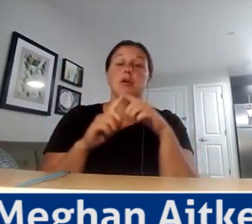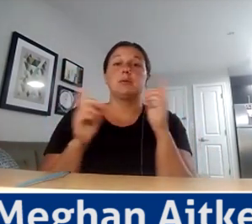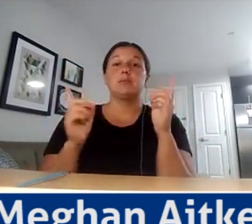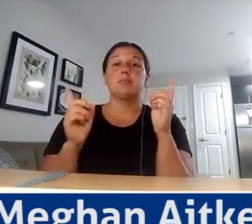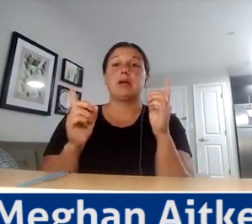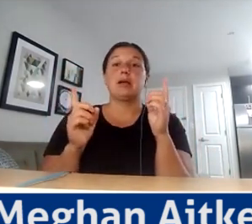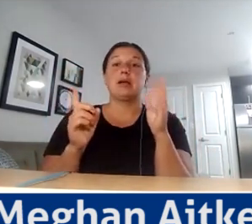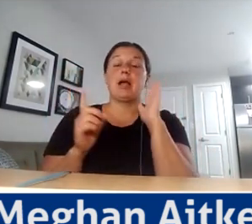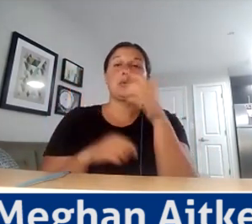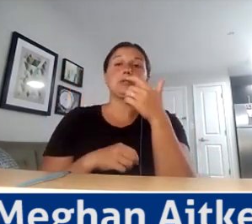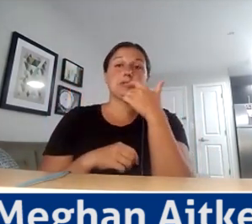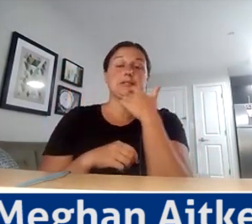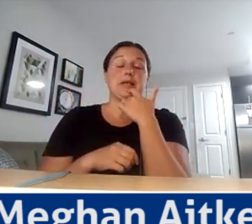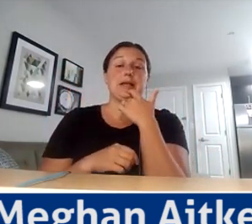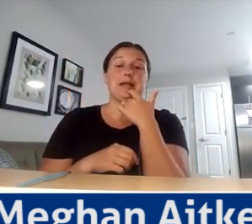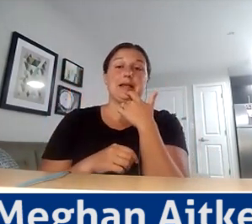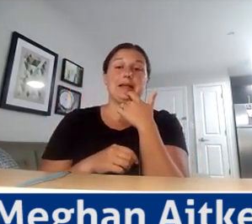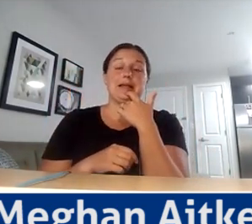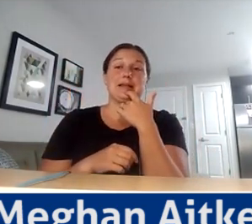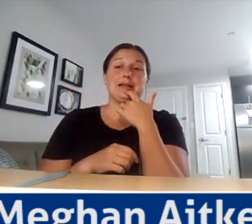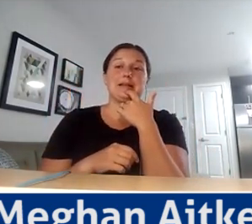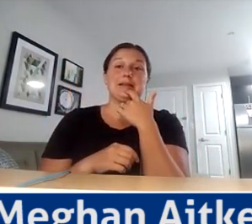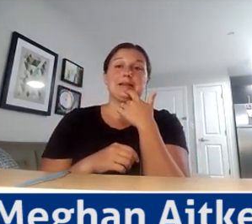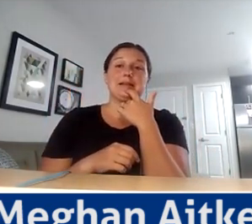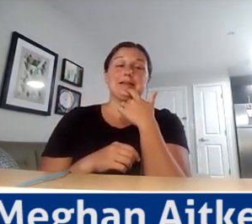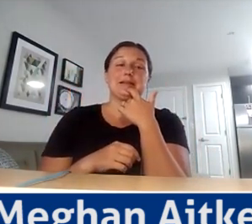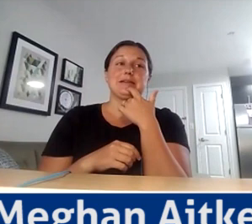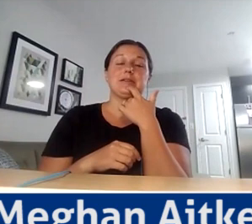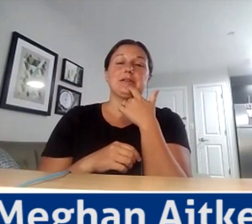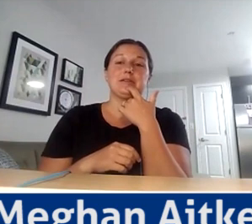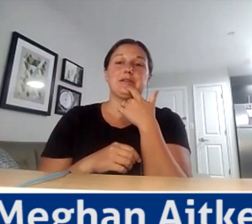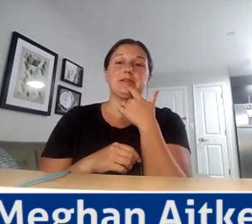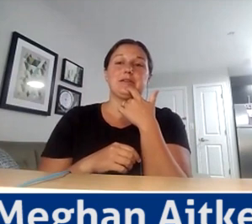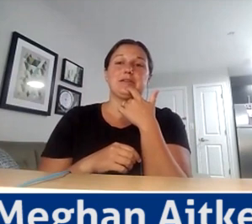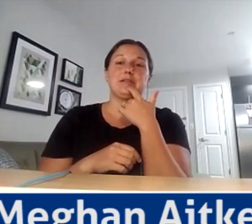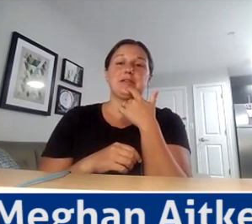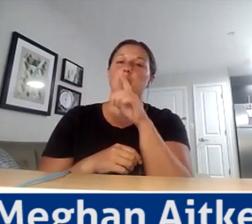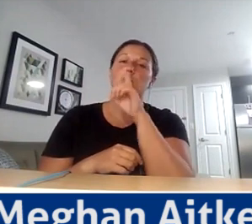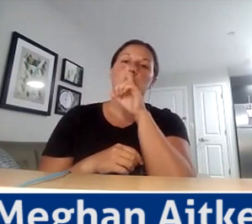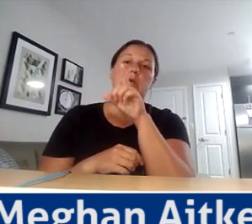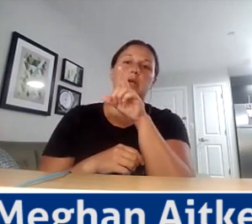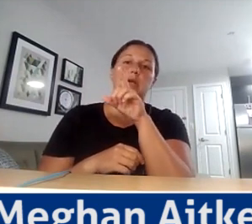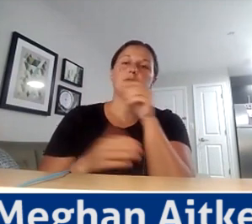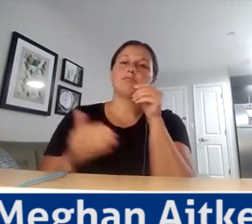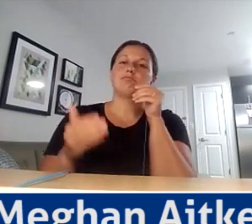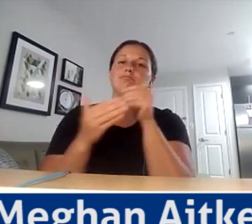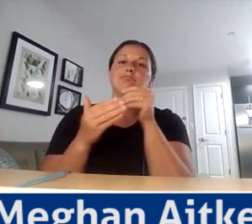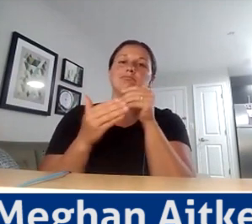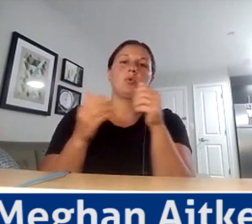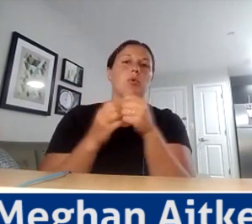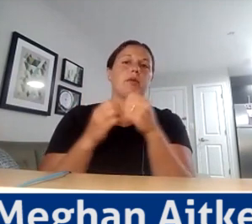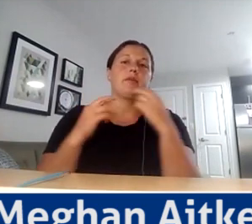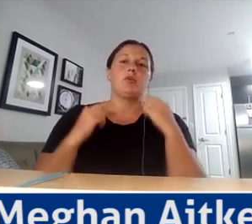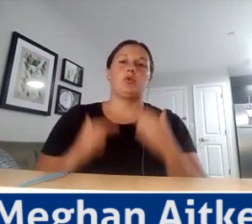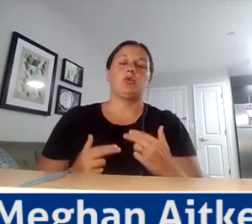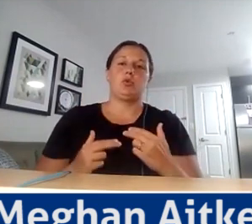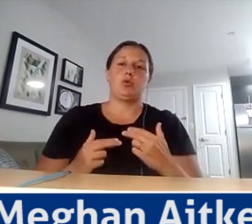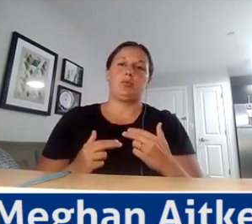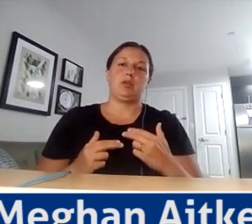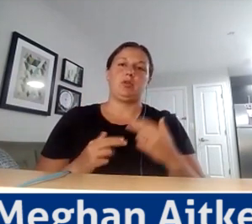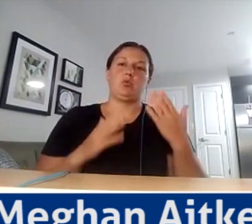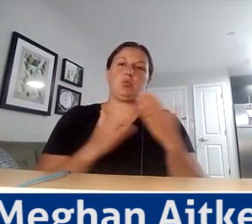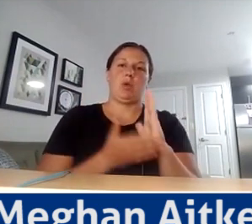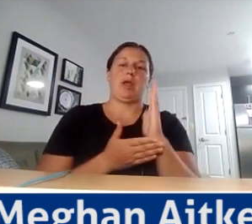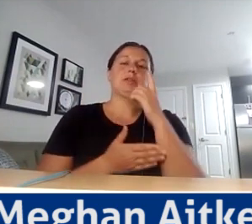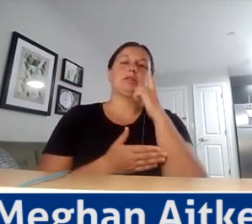actually say that there's a, this butts up so much against human rights and for the Human Rights City Alliance here